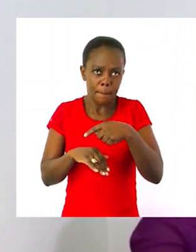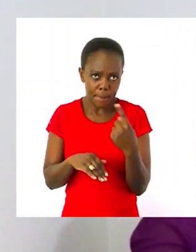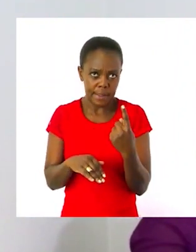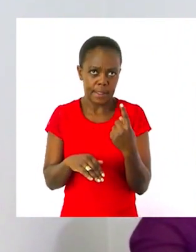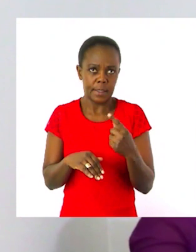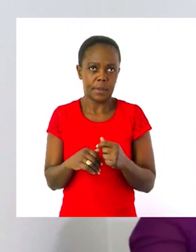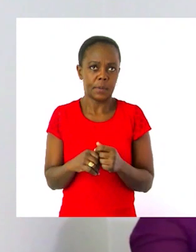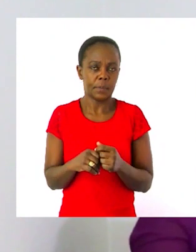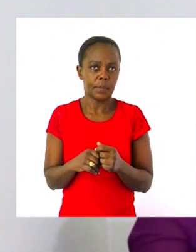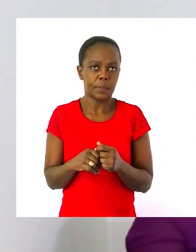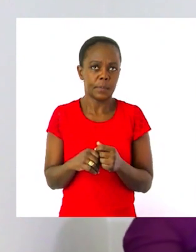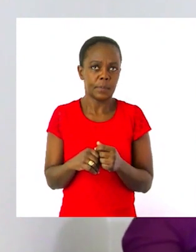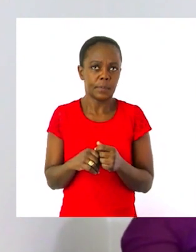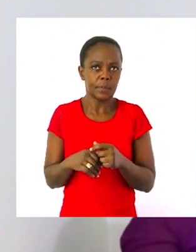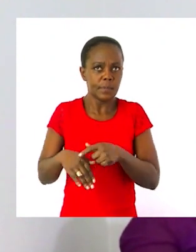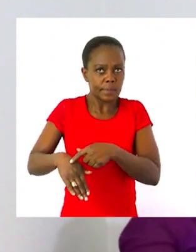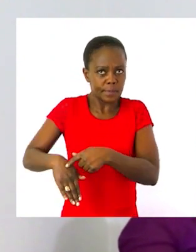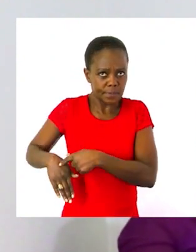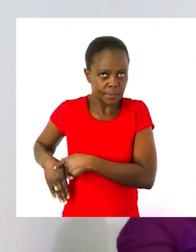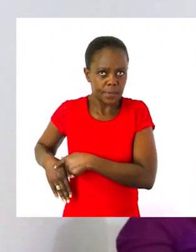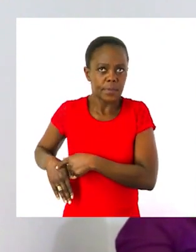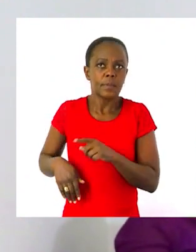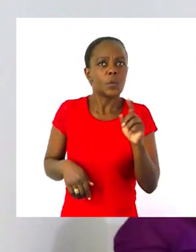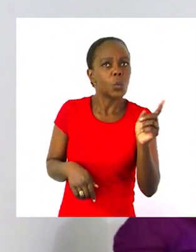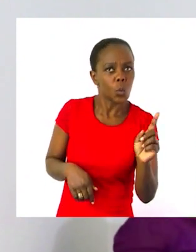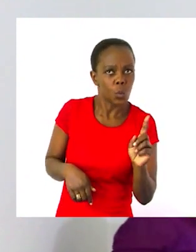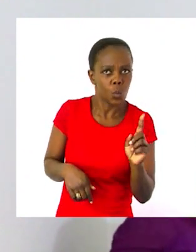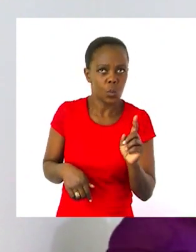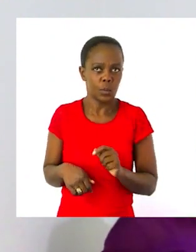a Monday, yesterday was...